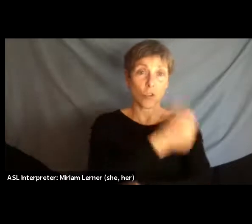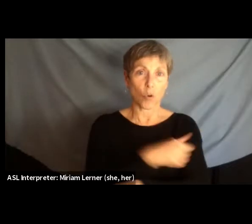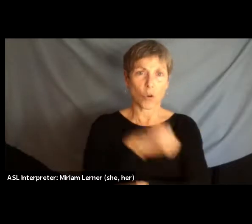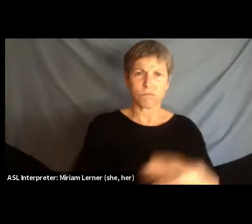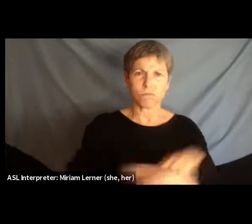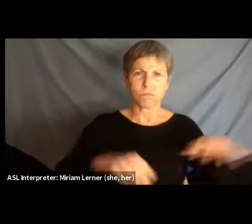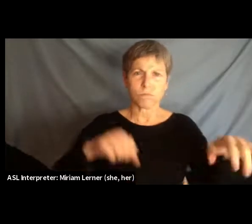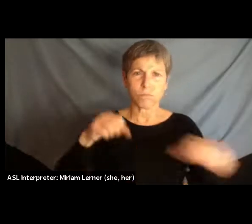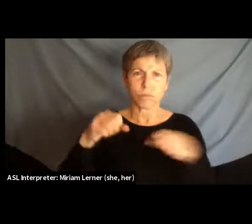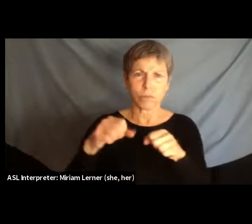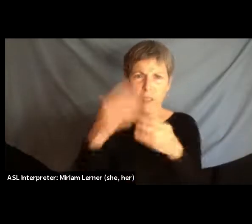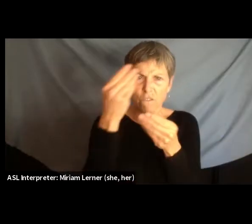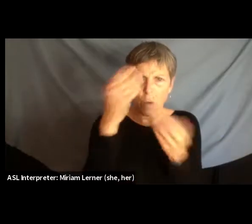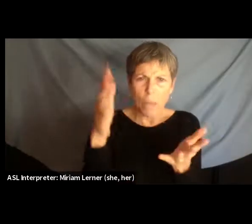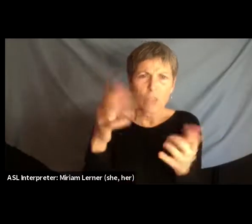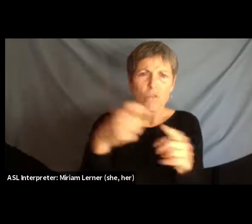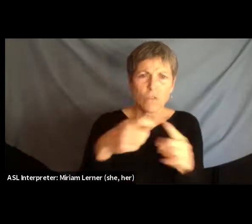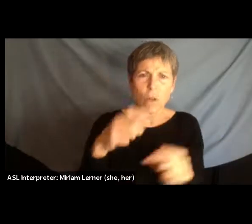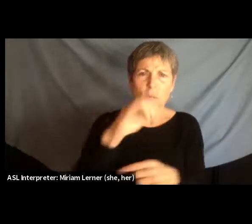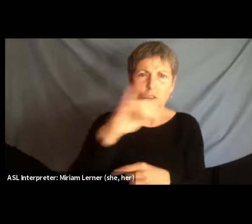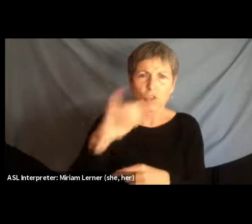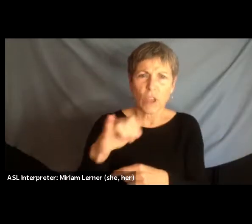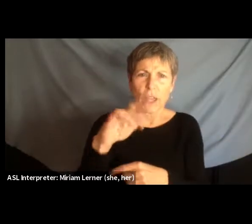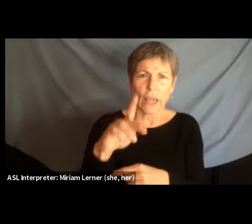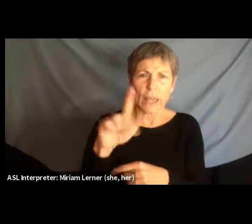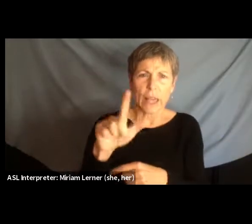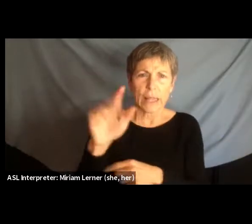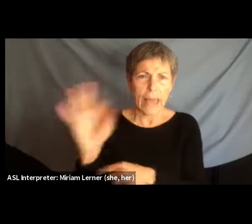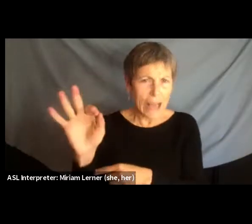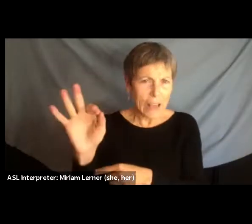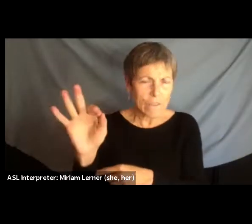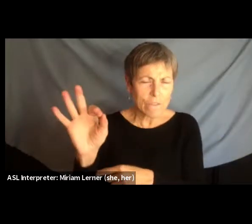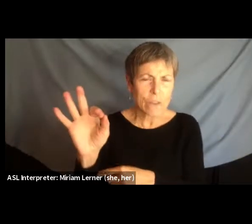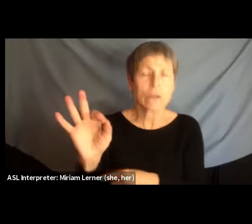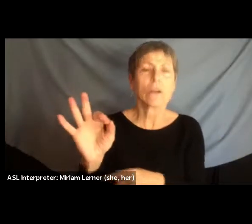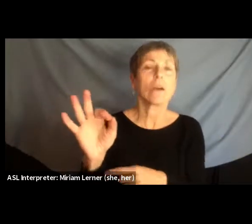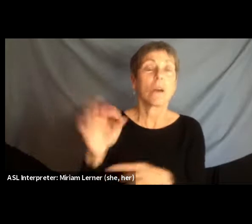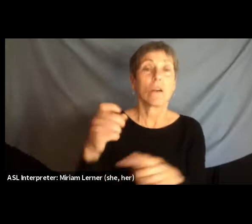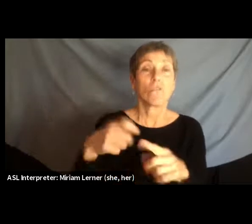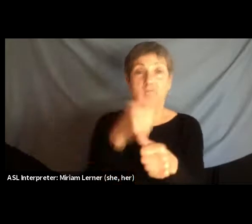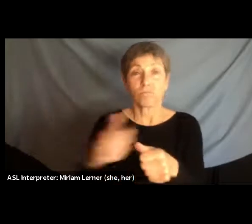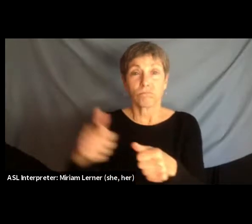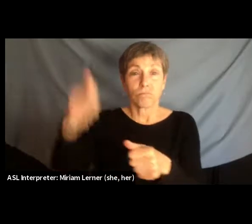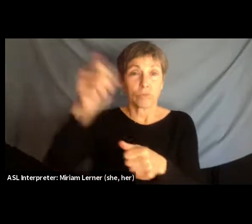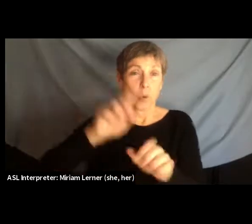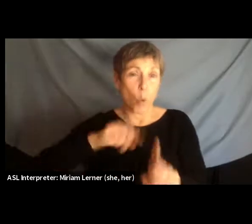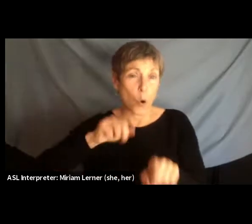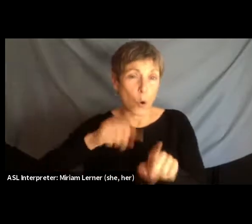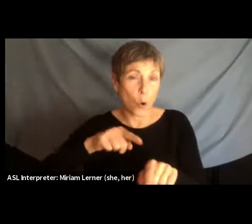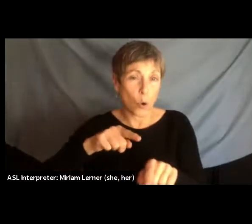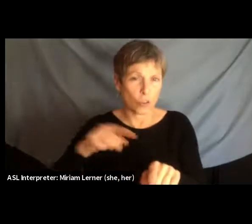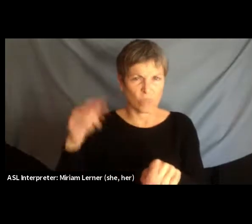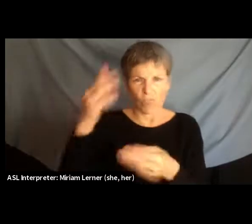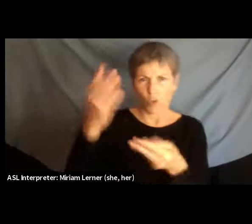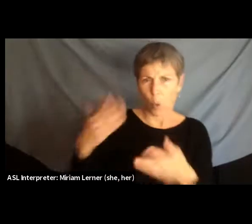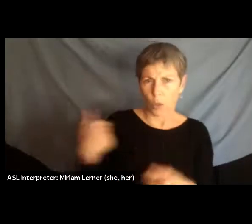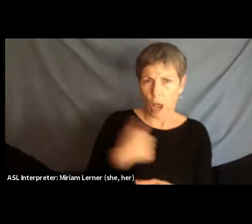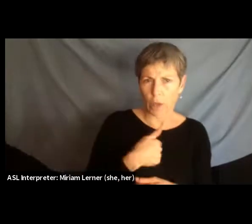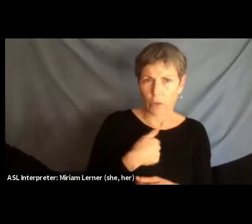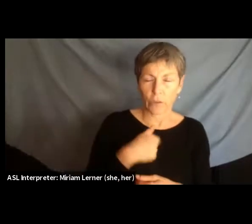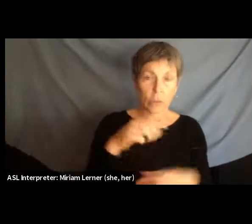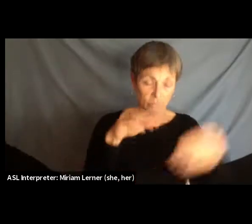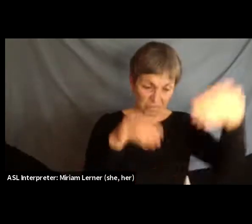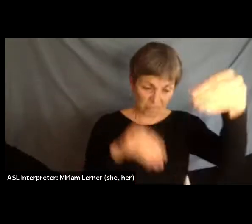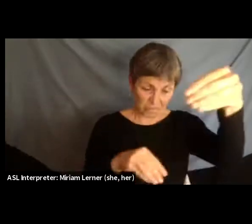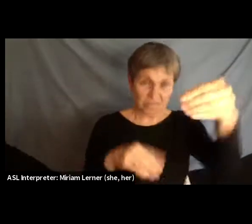JKLF forcibly on the order of higher officials, as we were told. The literature is a draft of the governance